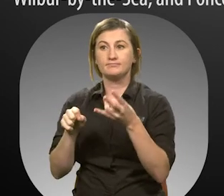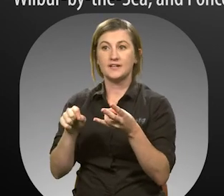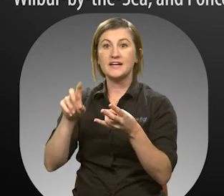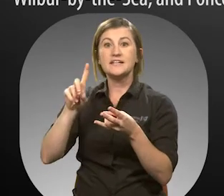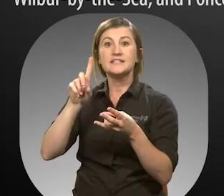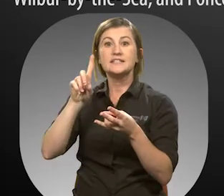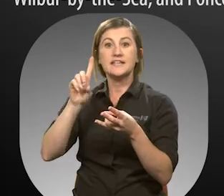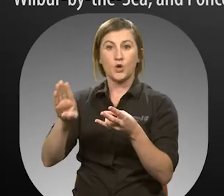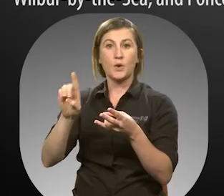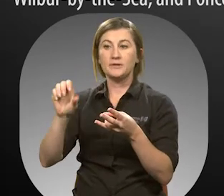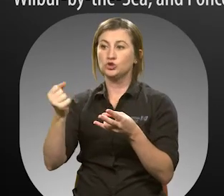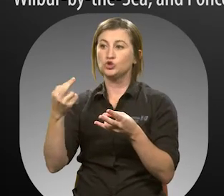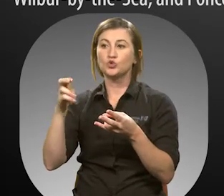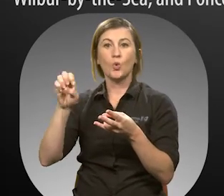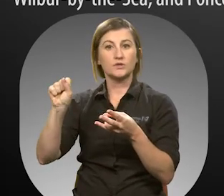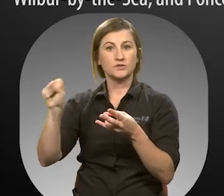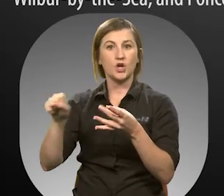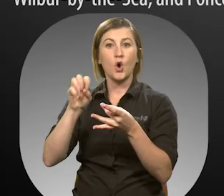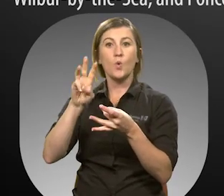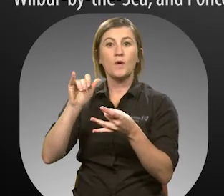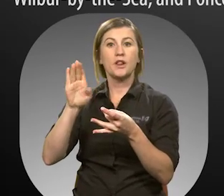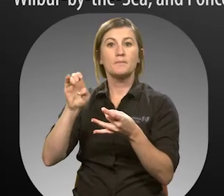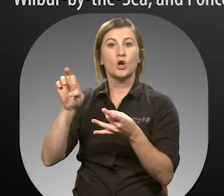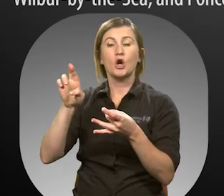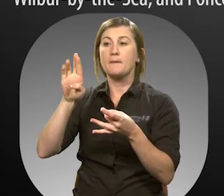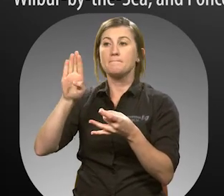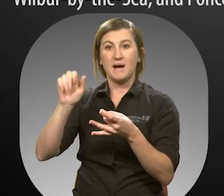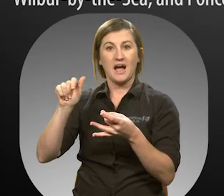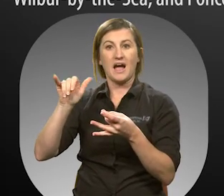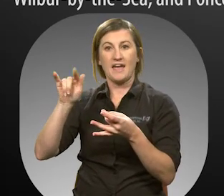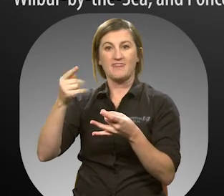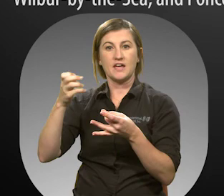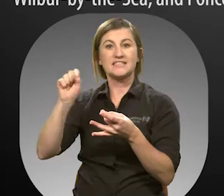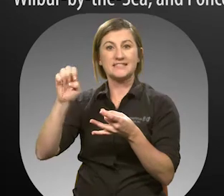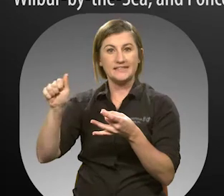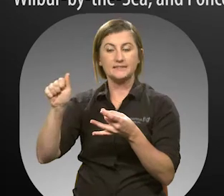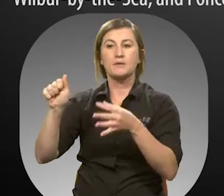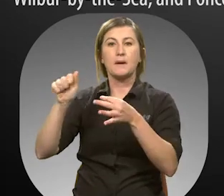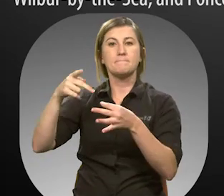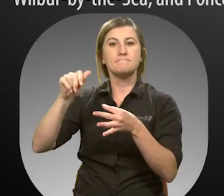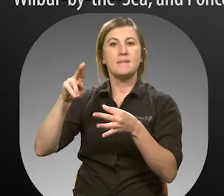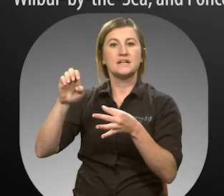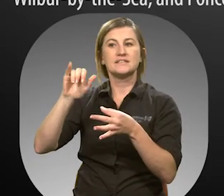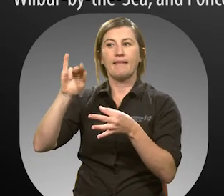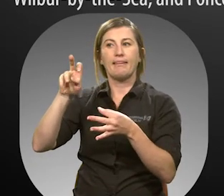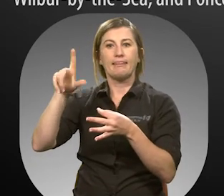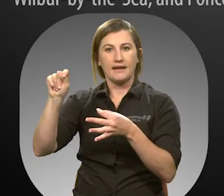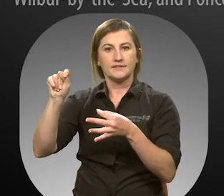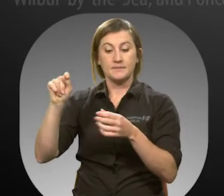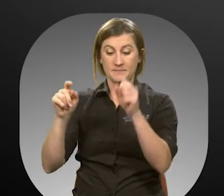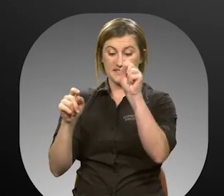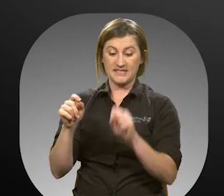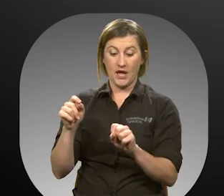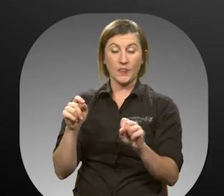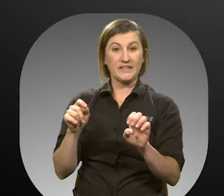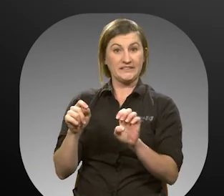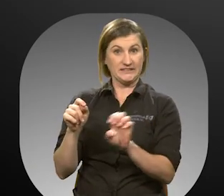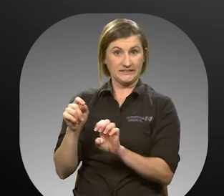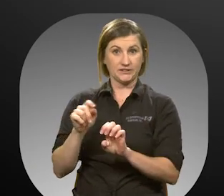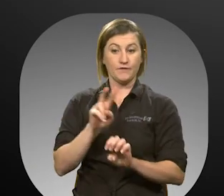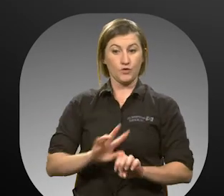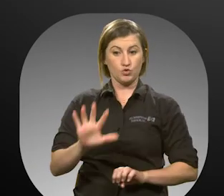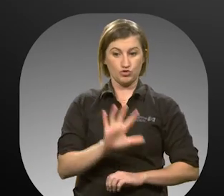Daytona Beach Shores. Wilbur-by-the-Sea. And Ponce Inlet. Southeast Volusia.